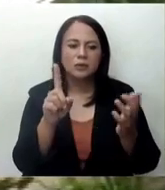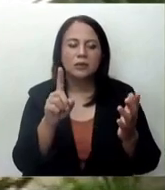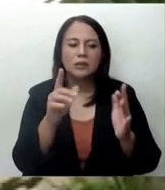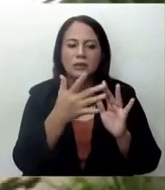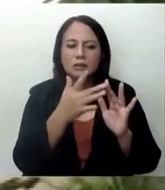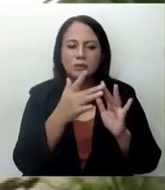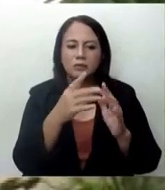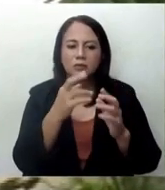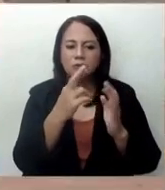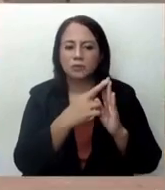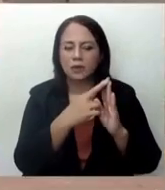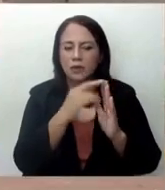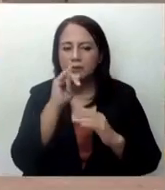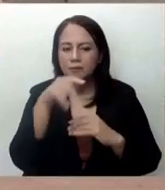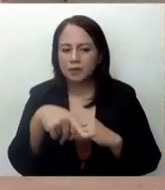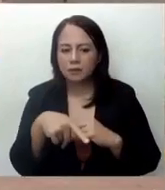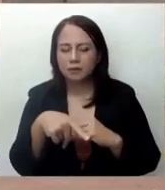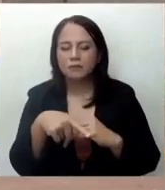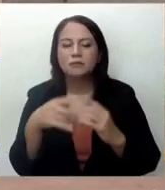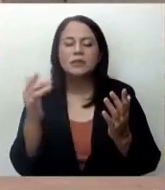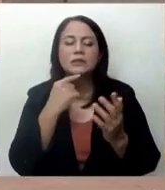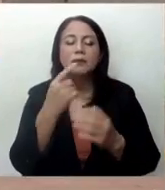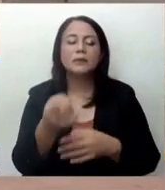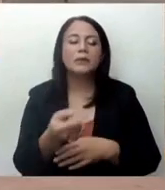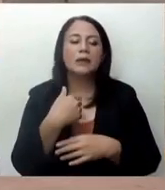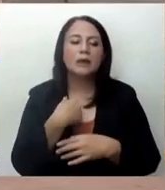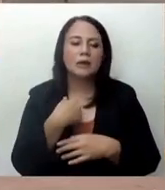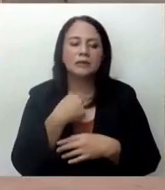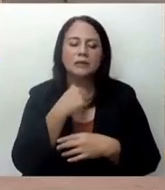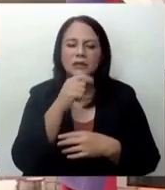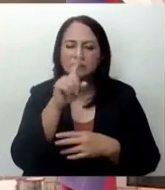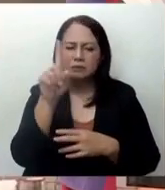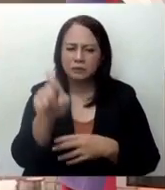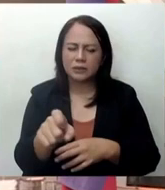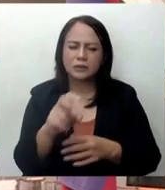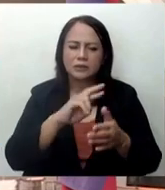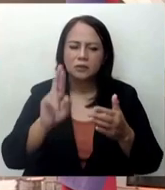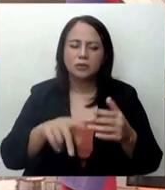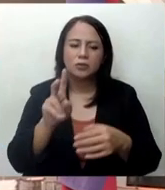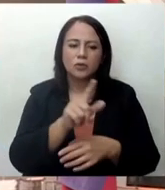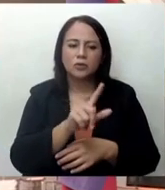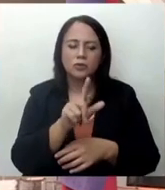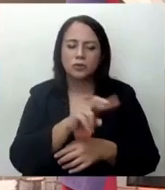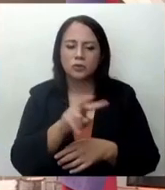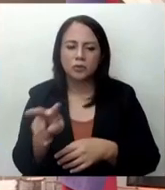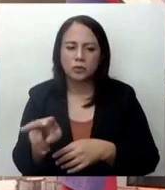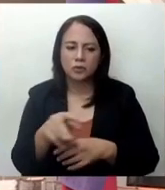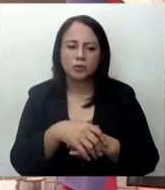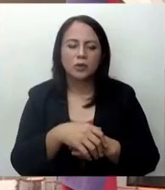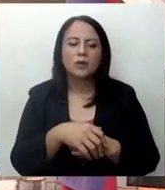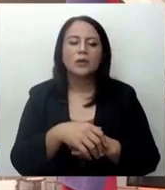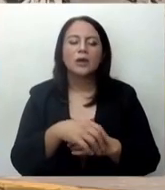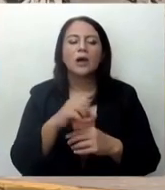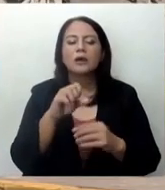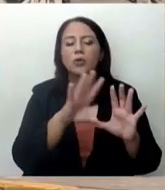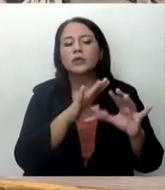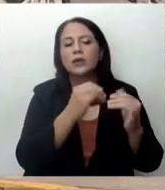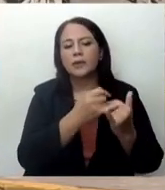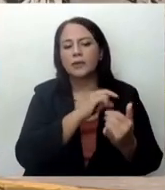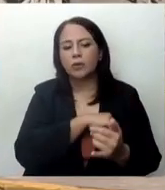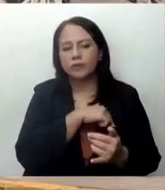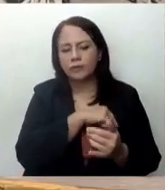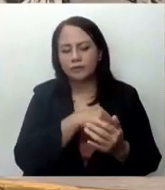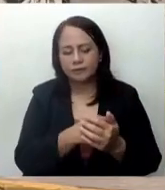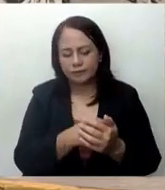address. The petitioners clarified that they are not questioning the results of the 2022 elections, just Smartmatic's qualification. The